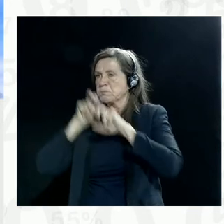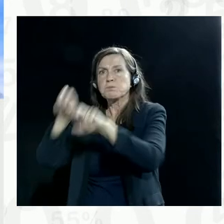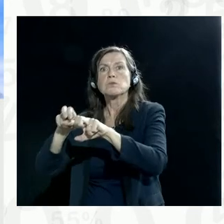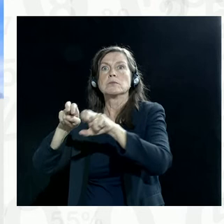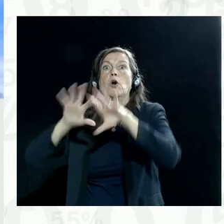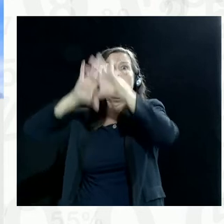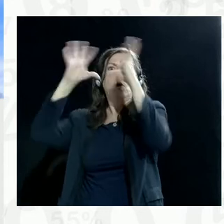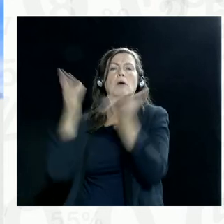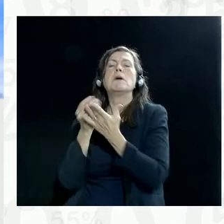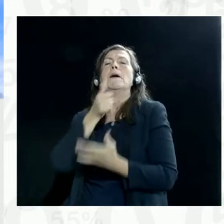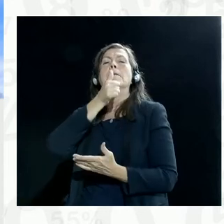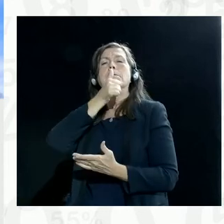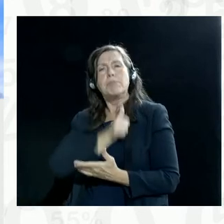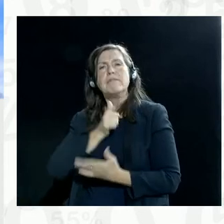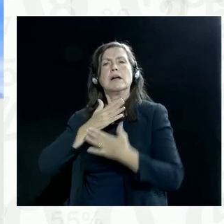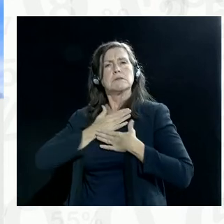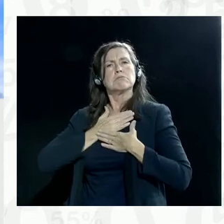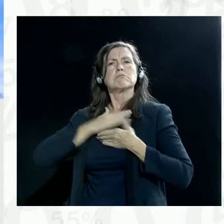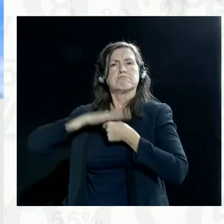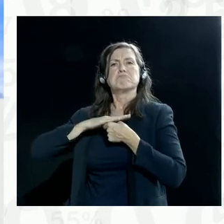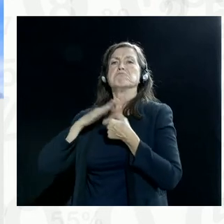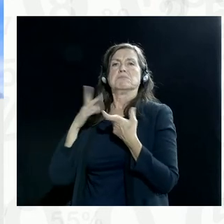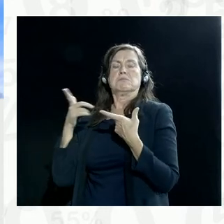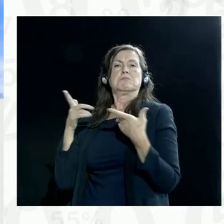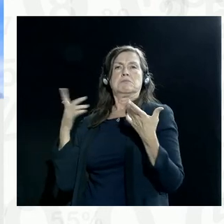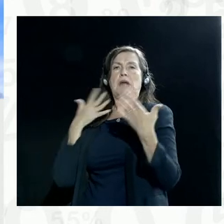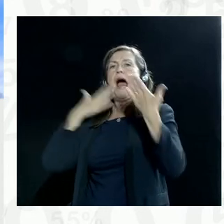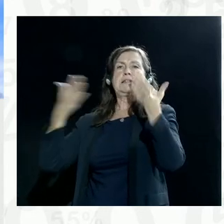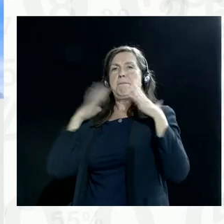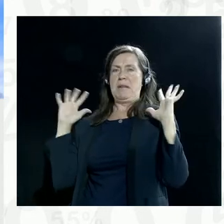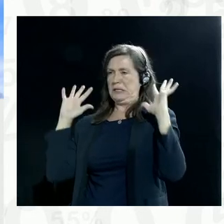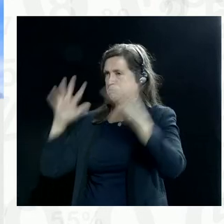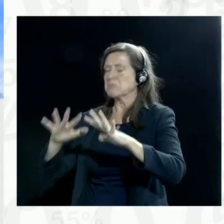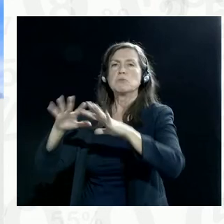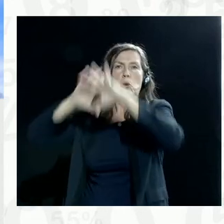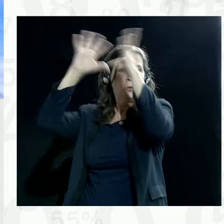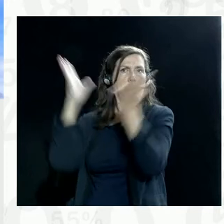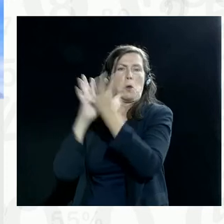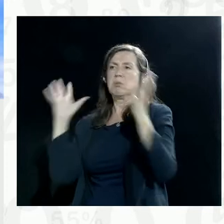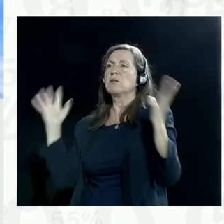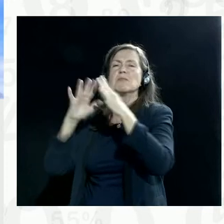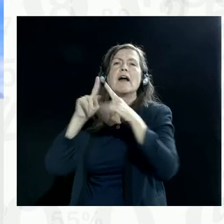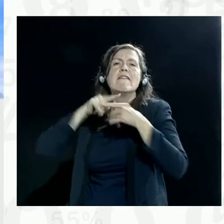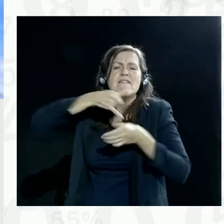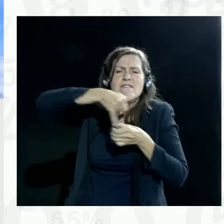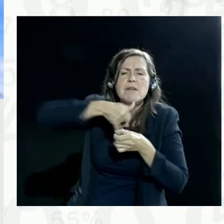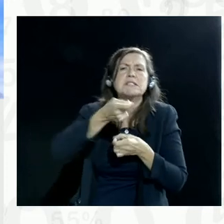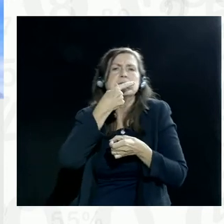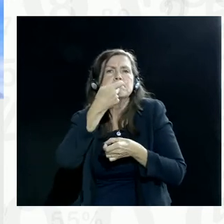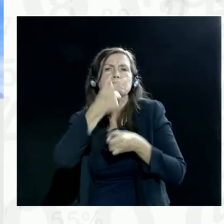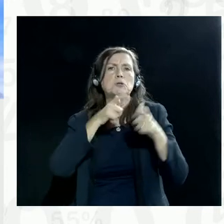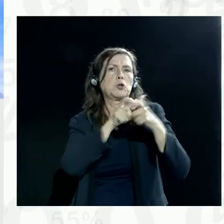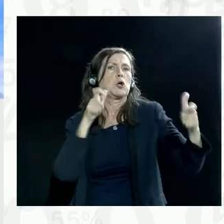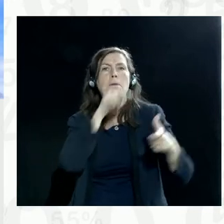privacy assembly. And there was a side event where a major global pharmaceutical company showed us their